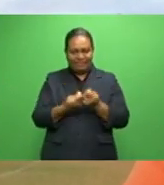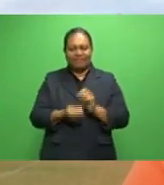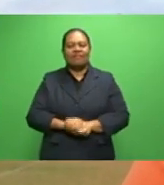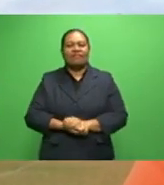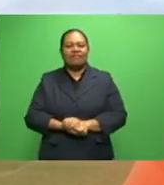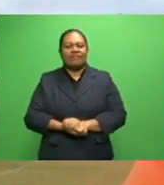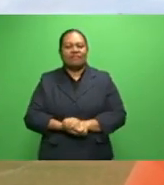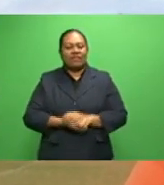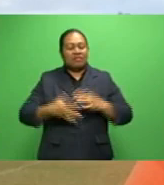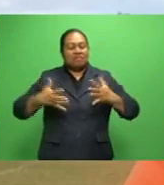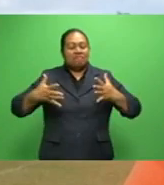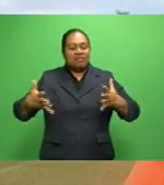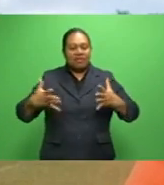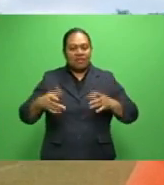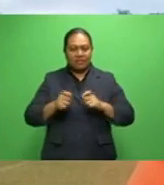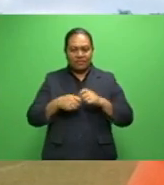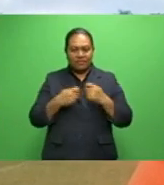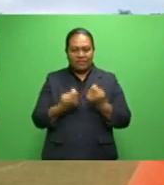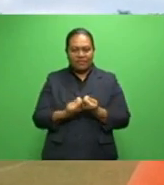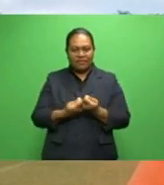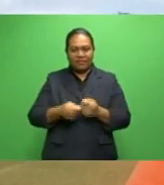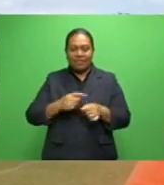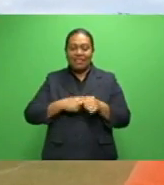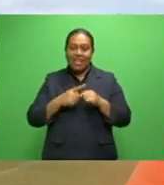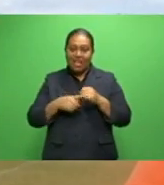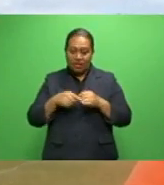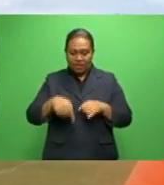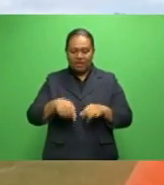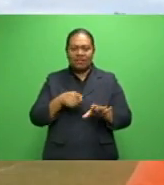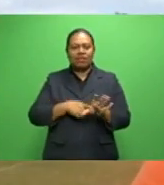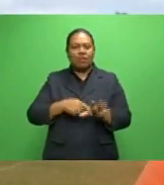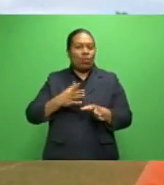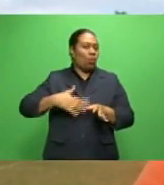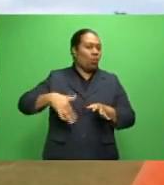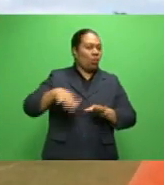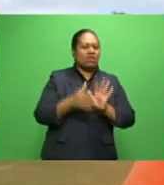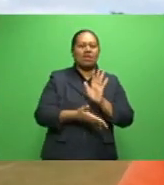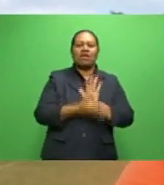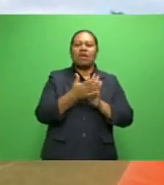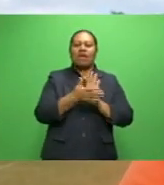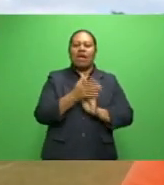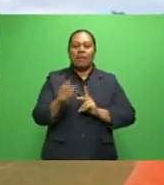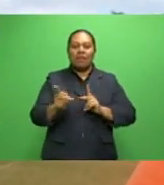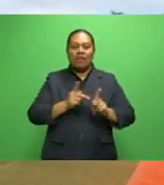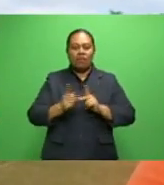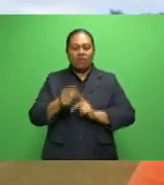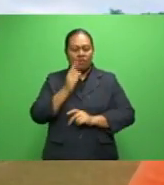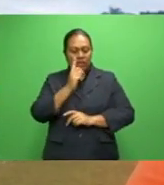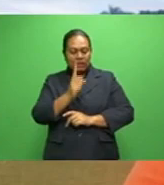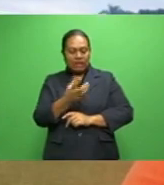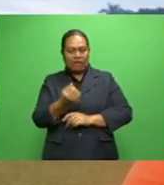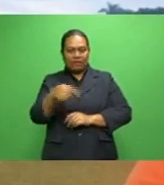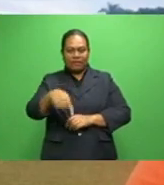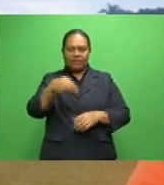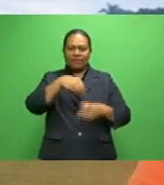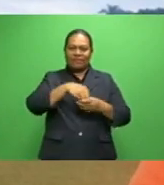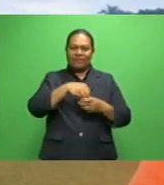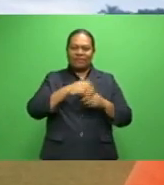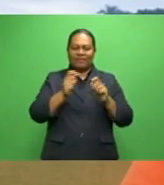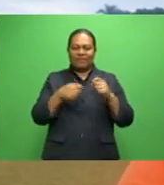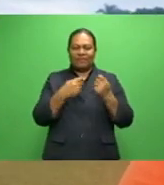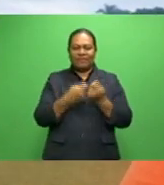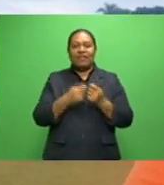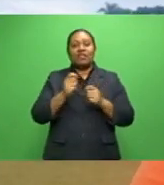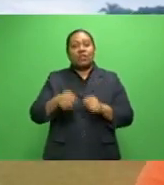big general squad. So by the end of the year, we have all our high-performance units squads rolling. And then early next year, we'll